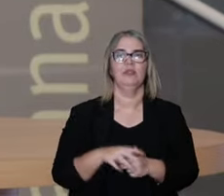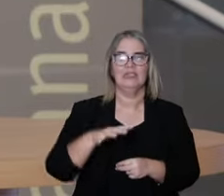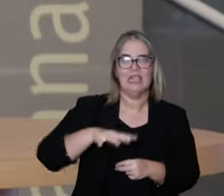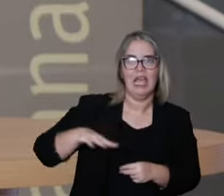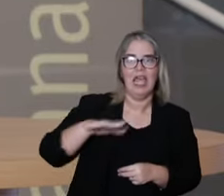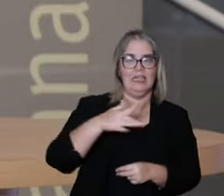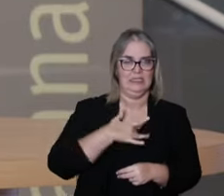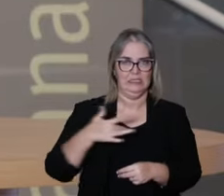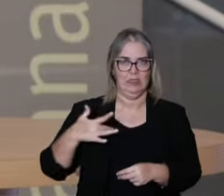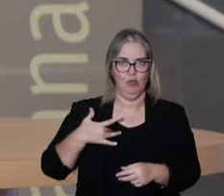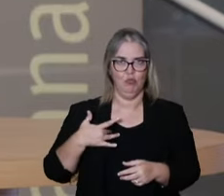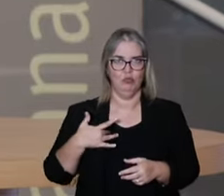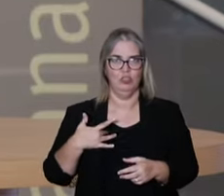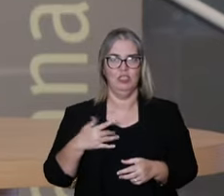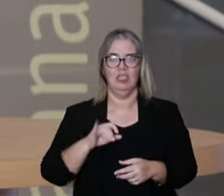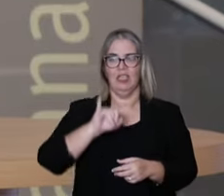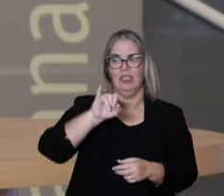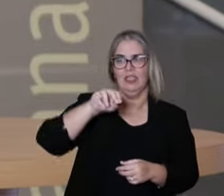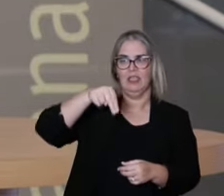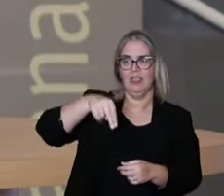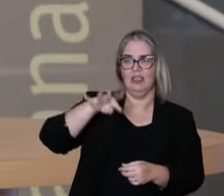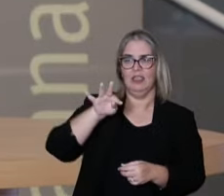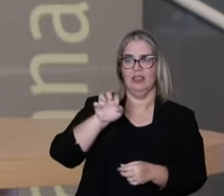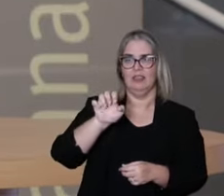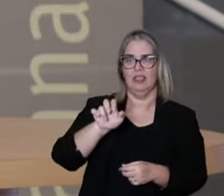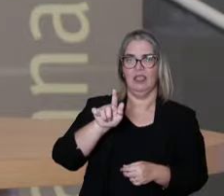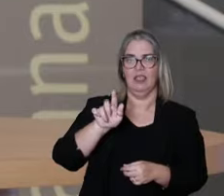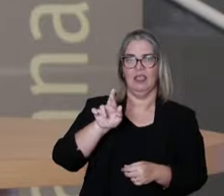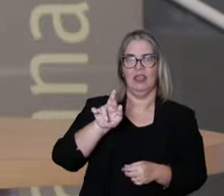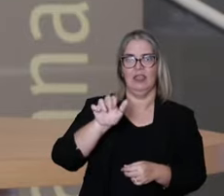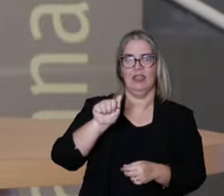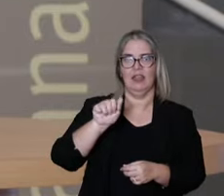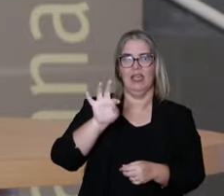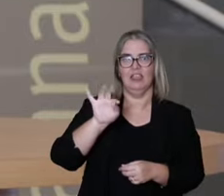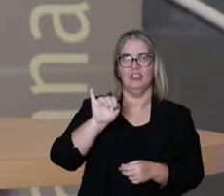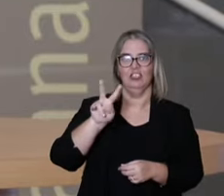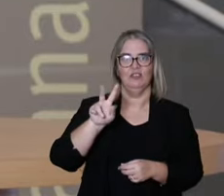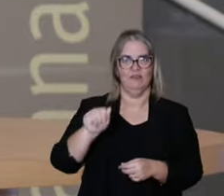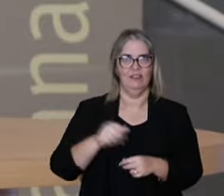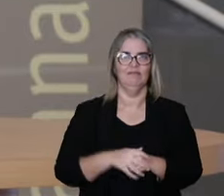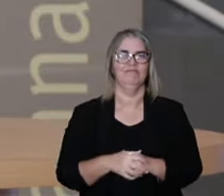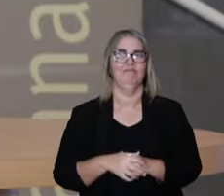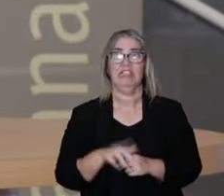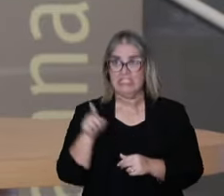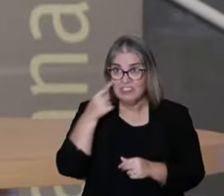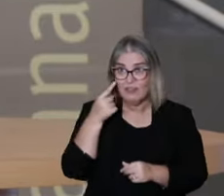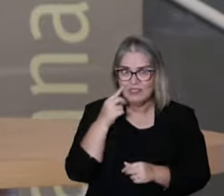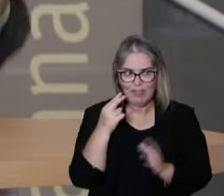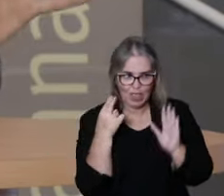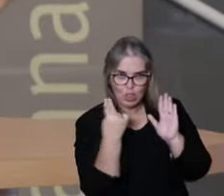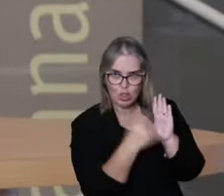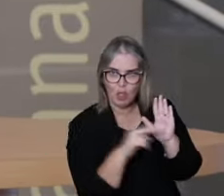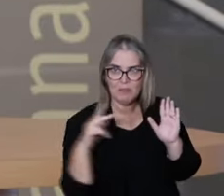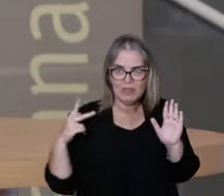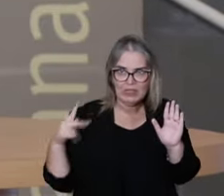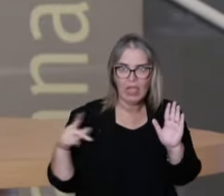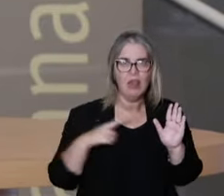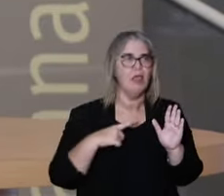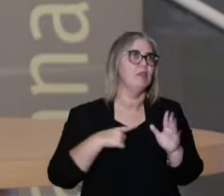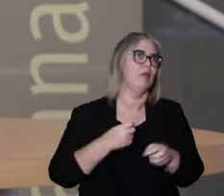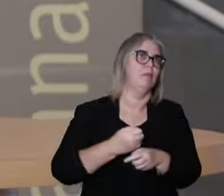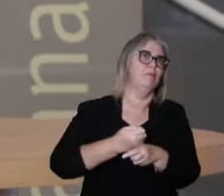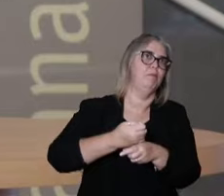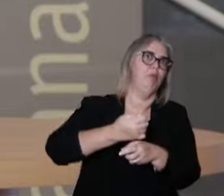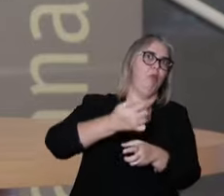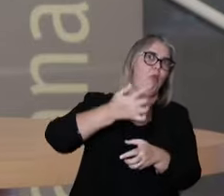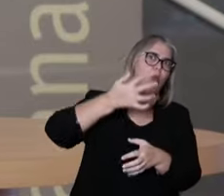the academic consortium of integrative health. So if you look for this on the Internet, you're